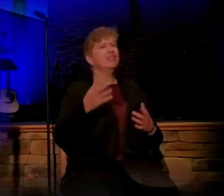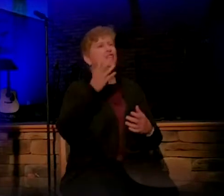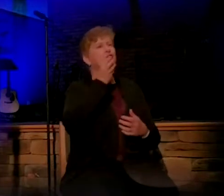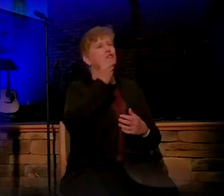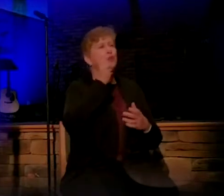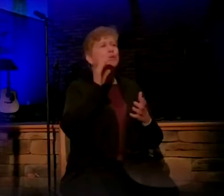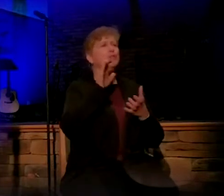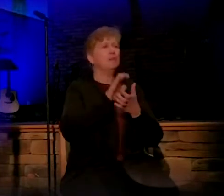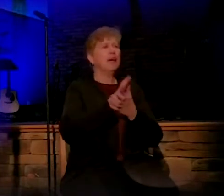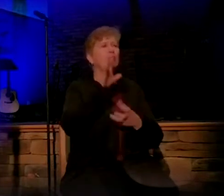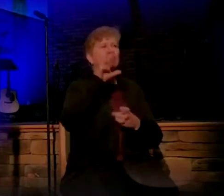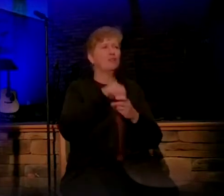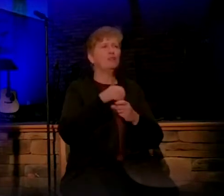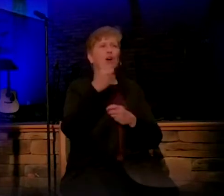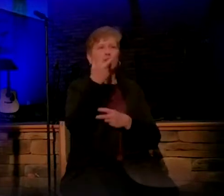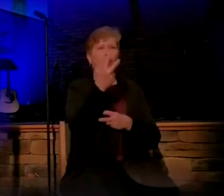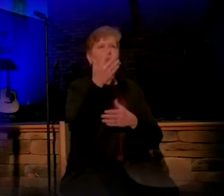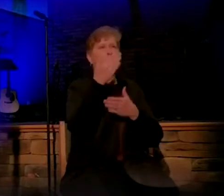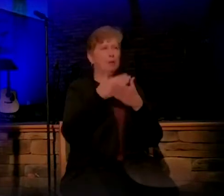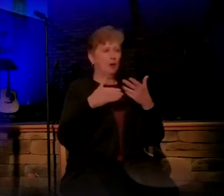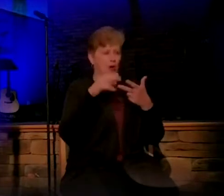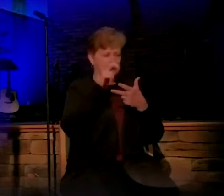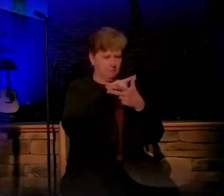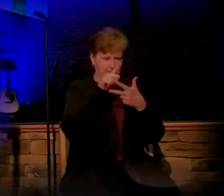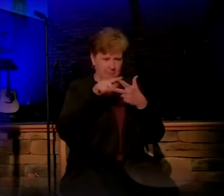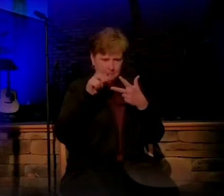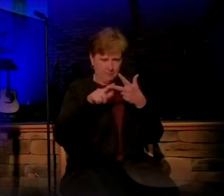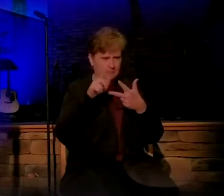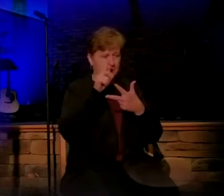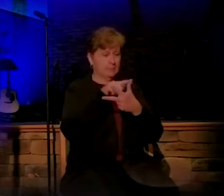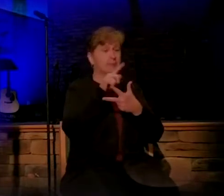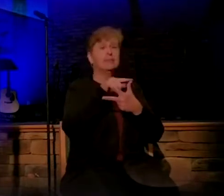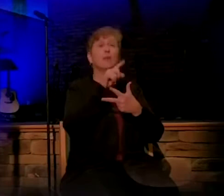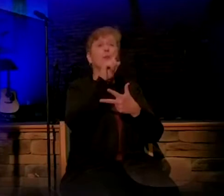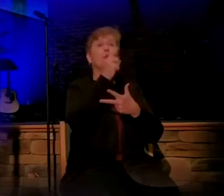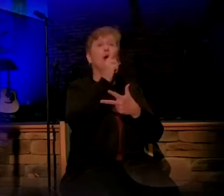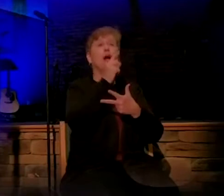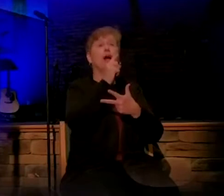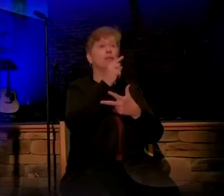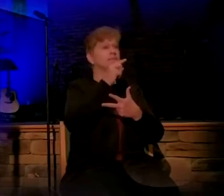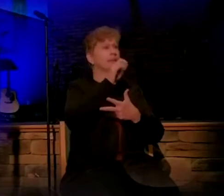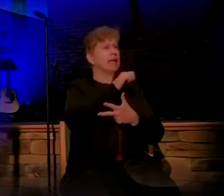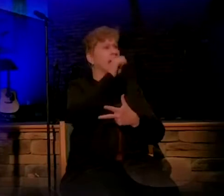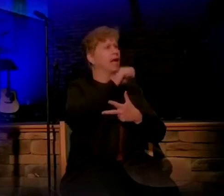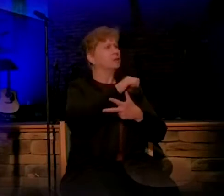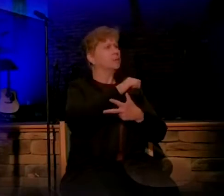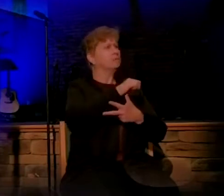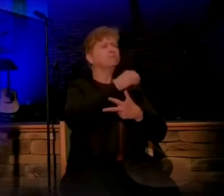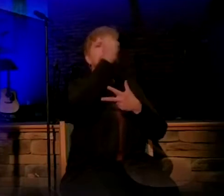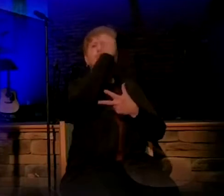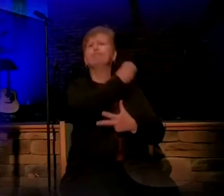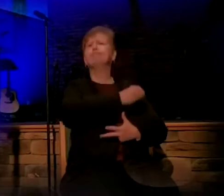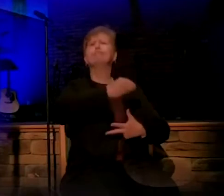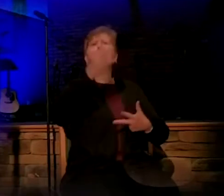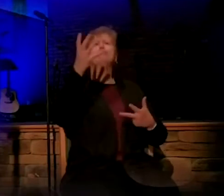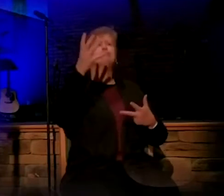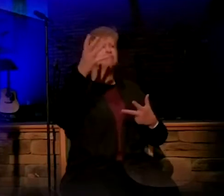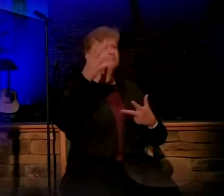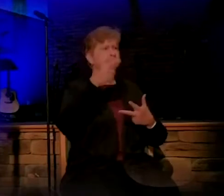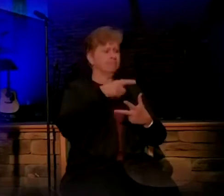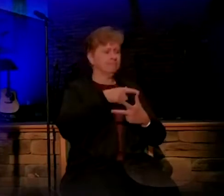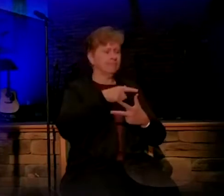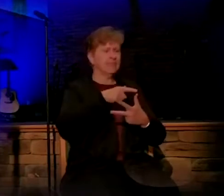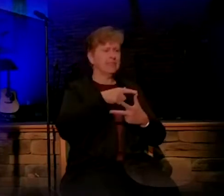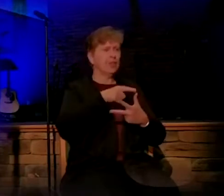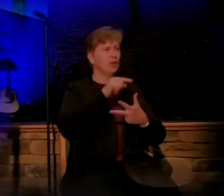marriage involves three different parts, three different steps. Step one, we'll call the engagement. With the engagement, quite often it